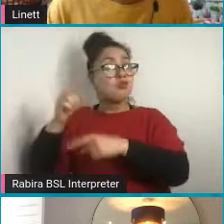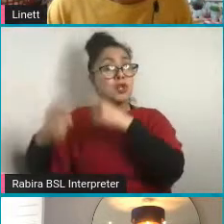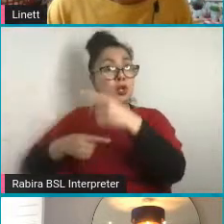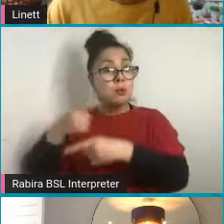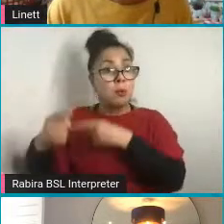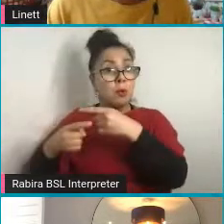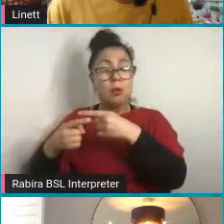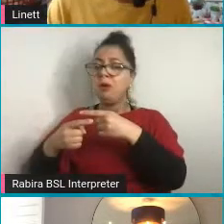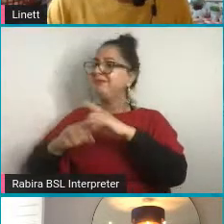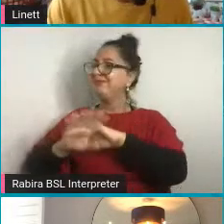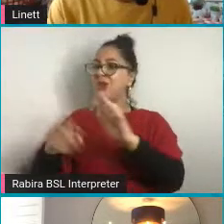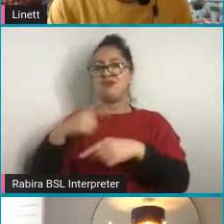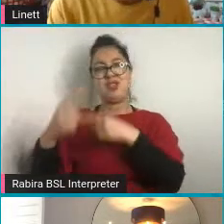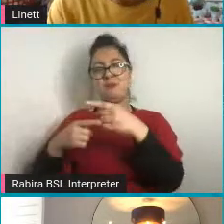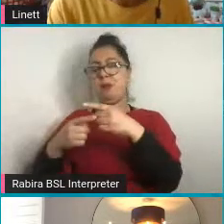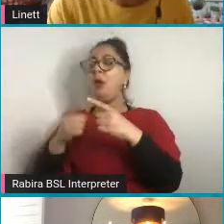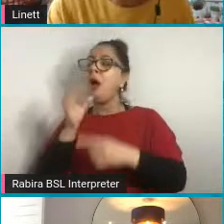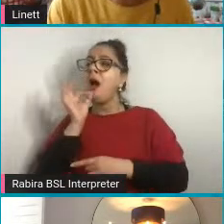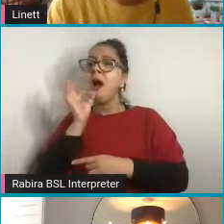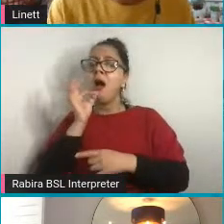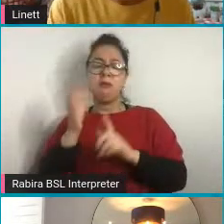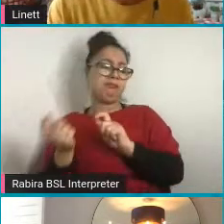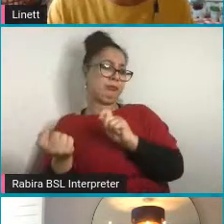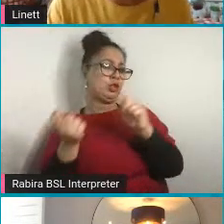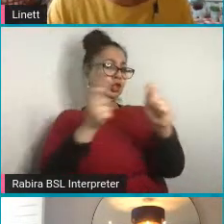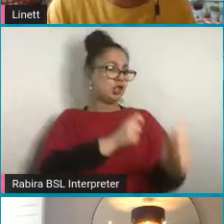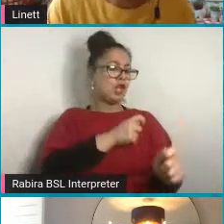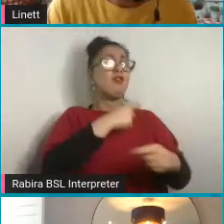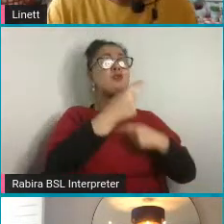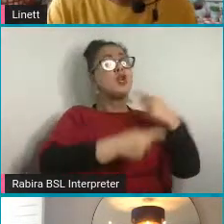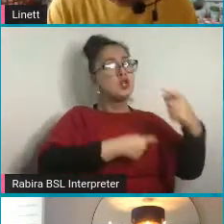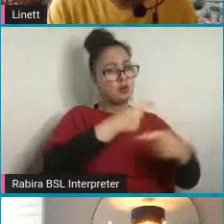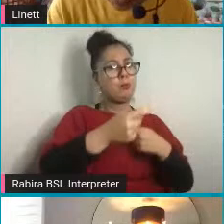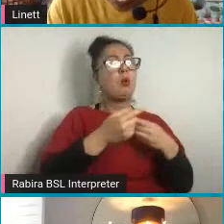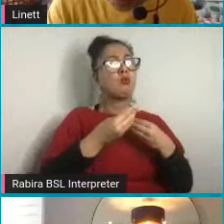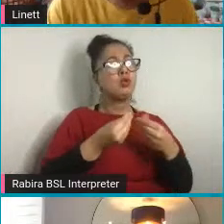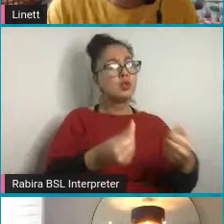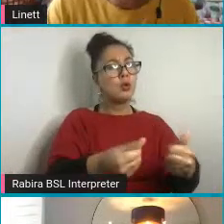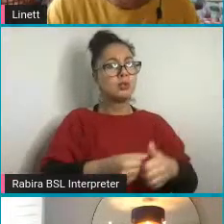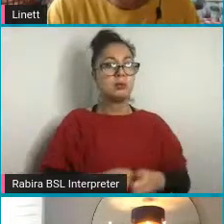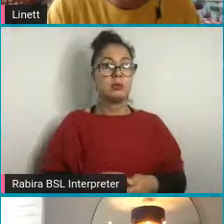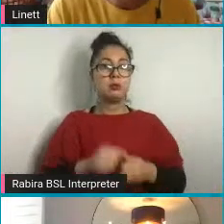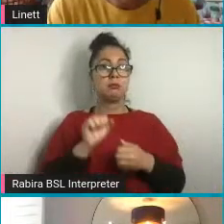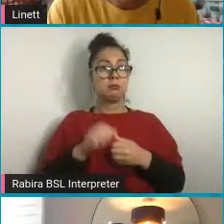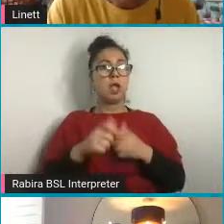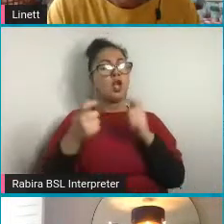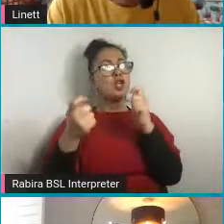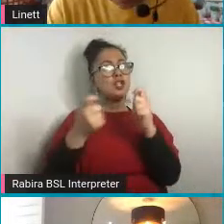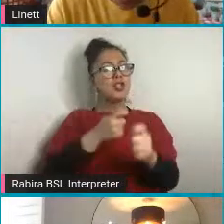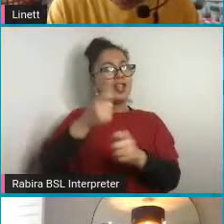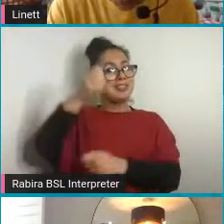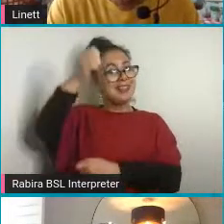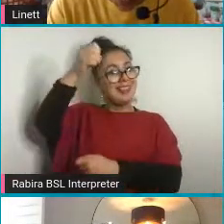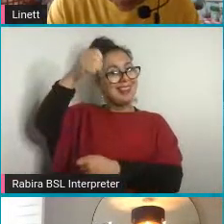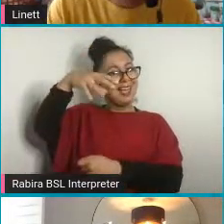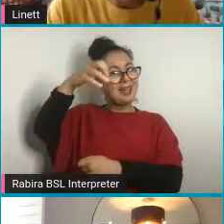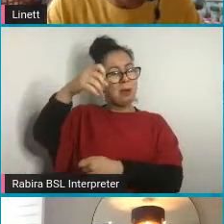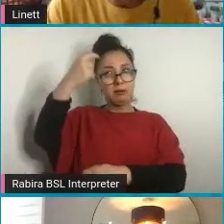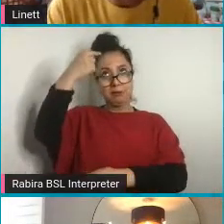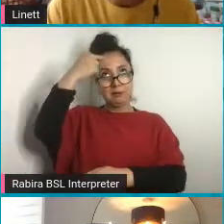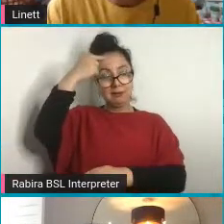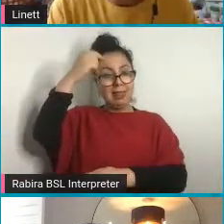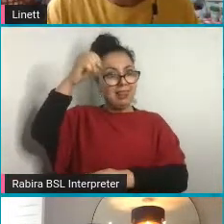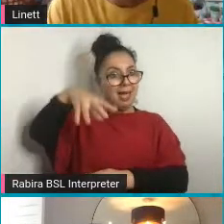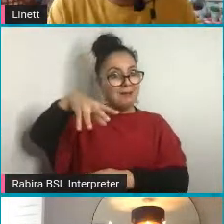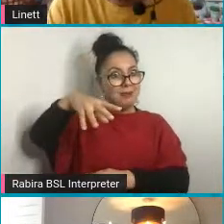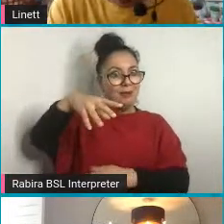renewable sources. Right. And you mentioned the light bulb. Just wonder how you're all getting on with your light